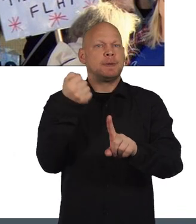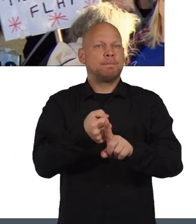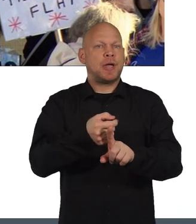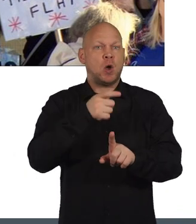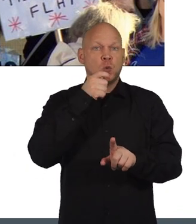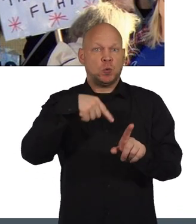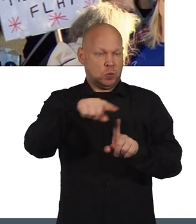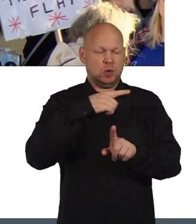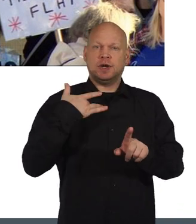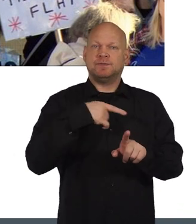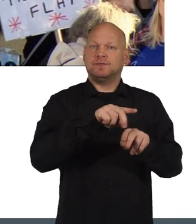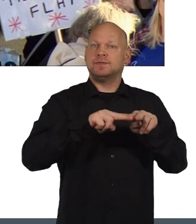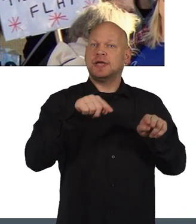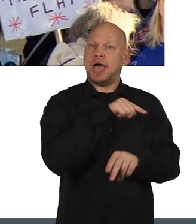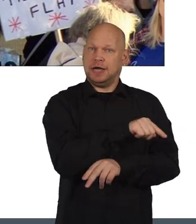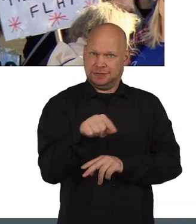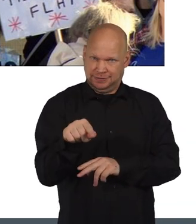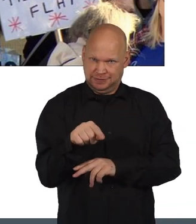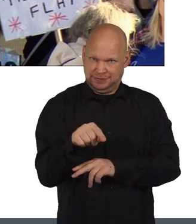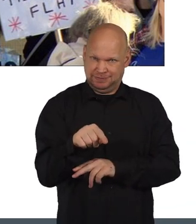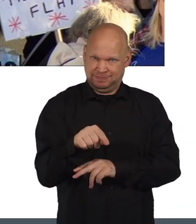outcomes for people using the flat.